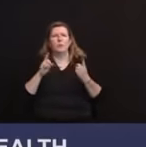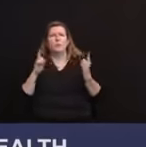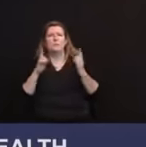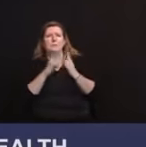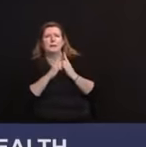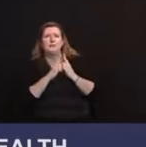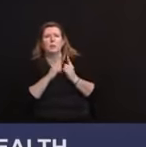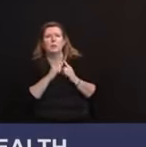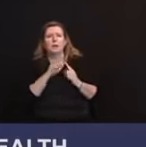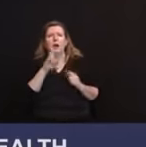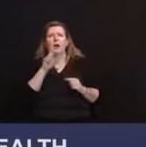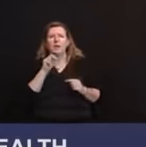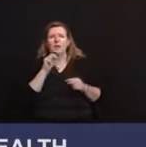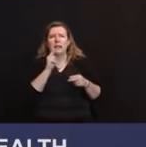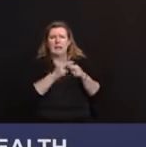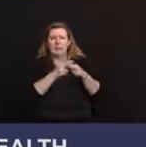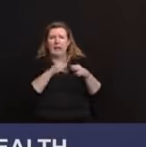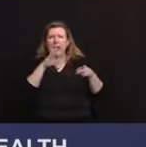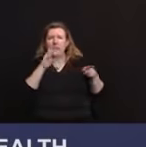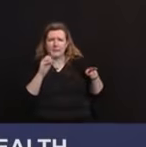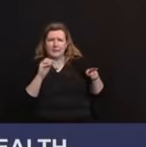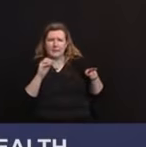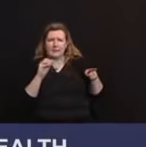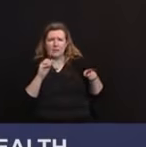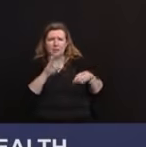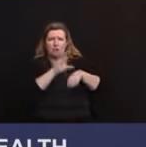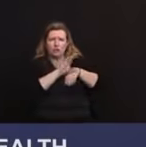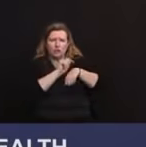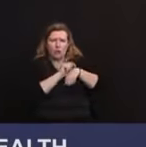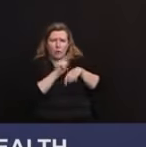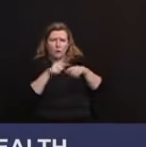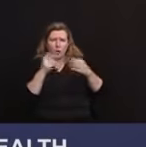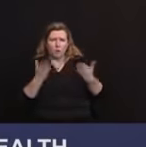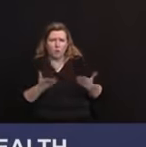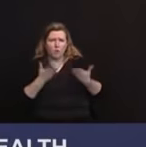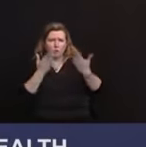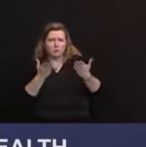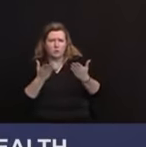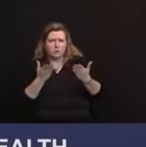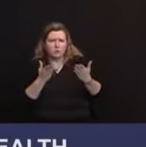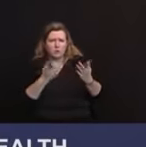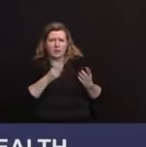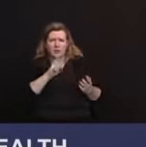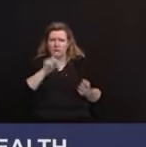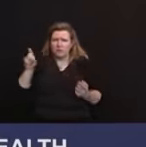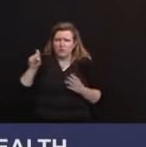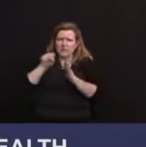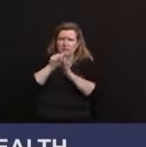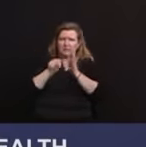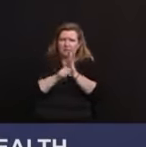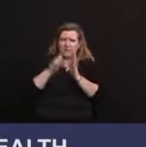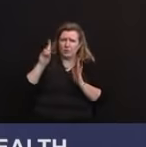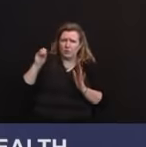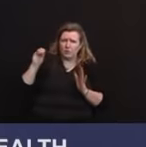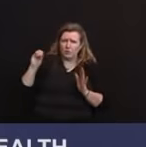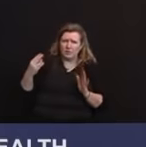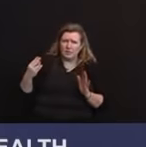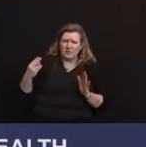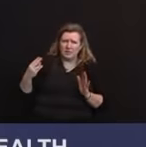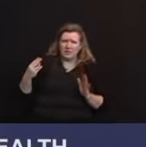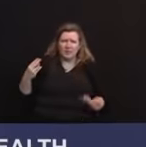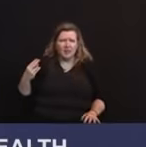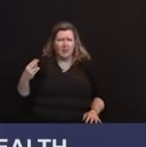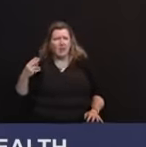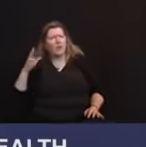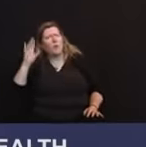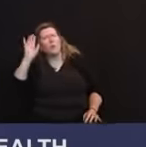consult about a proposal you planned to hand over to the state DOH. Yeah, that's what I thought it was